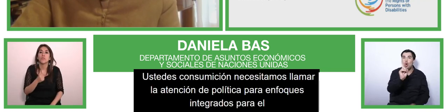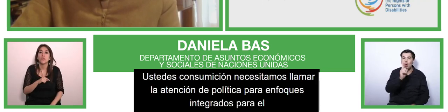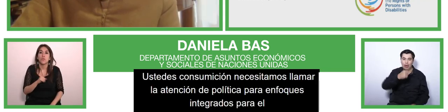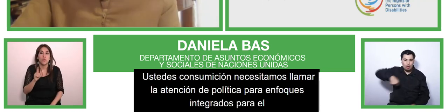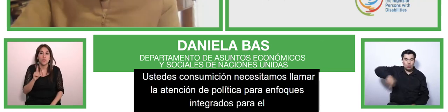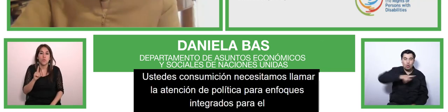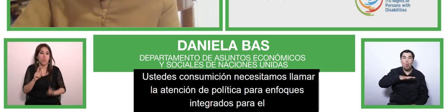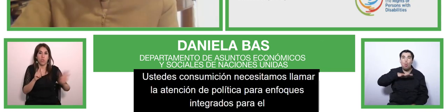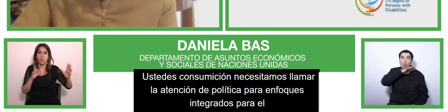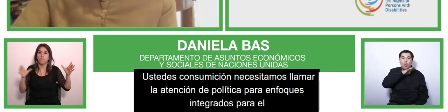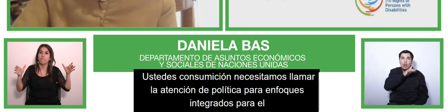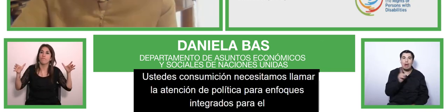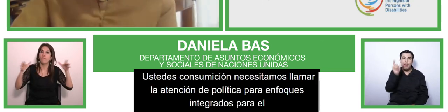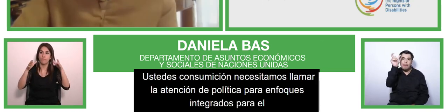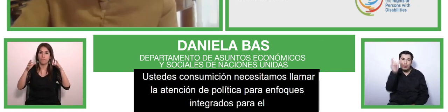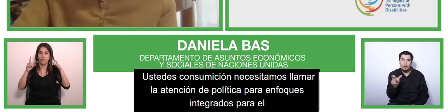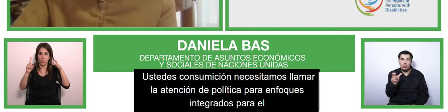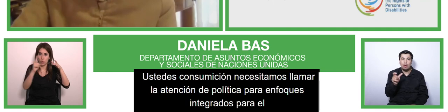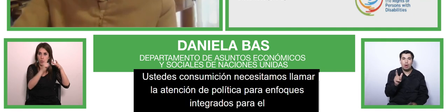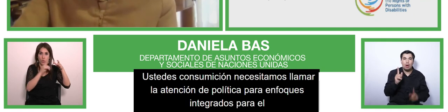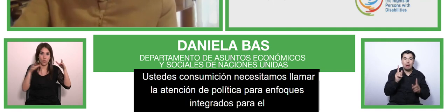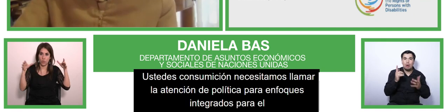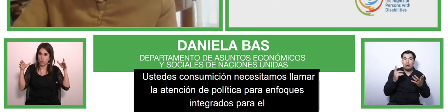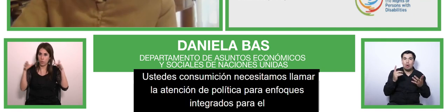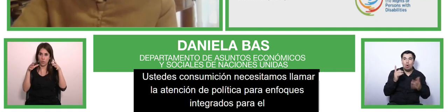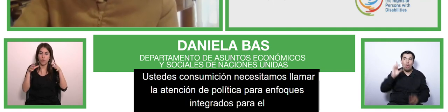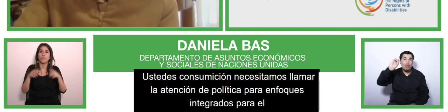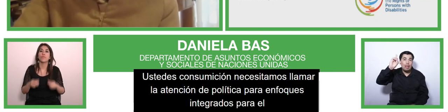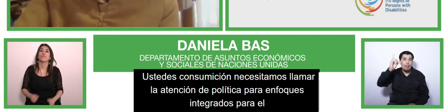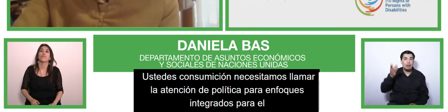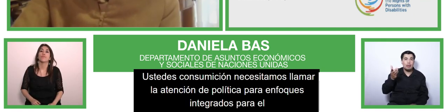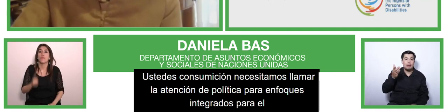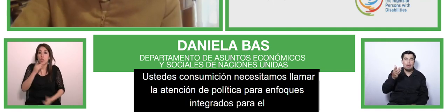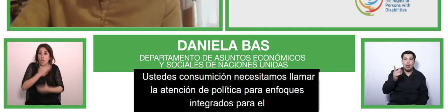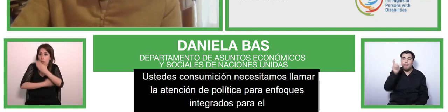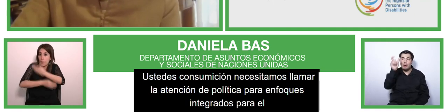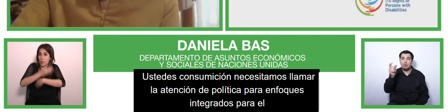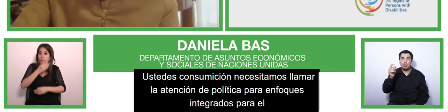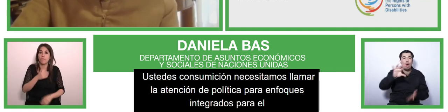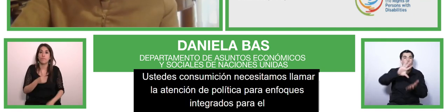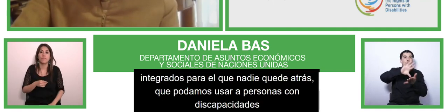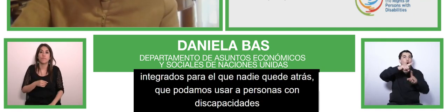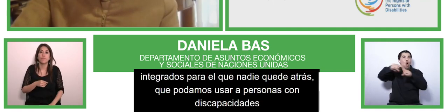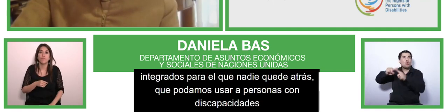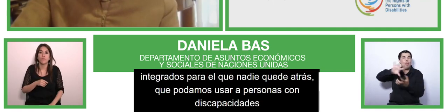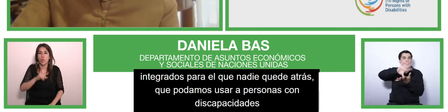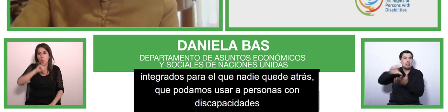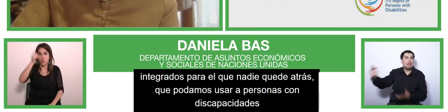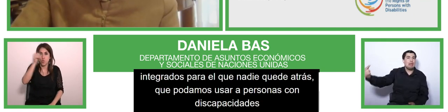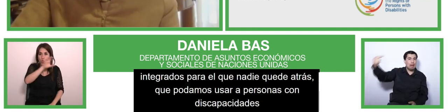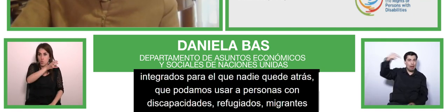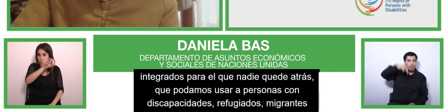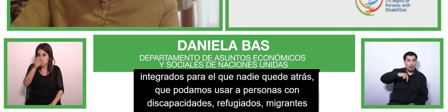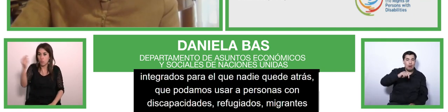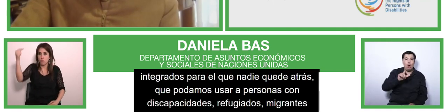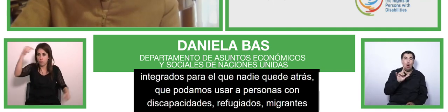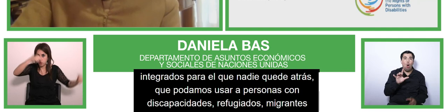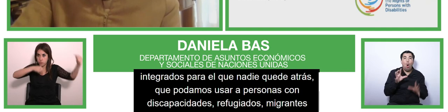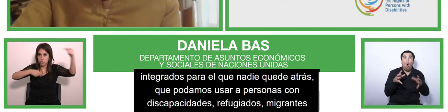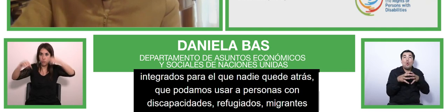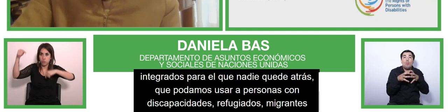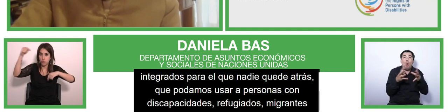with disabilities, indigenous peoples, refugees, migrants, minorities, communities, whoever needs to benefit and enjoy